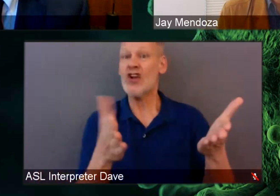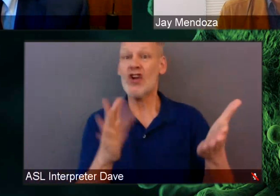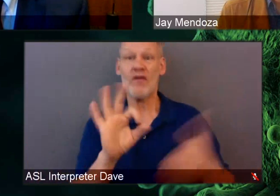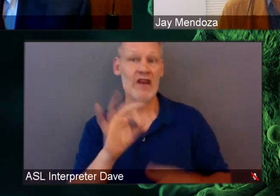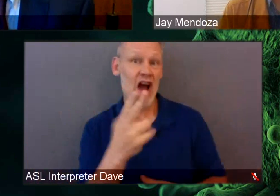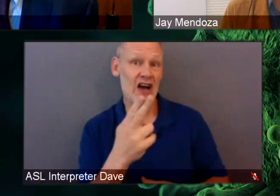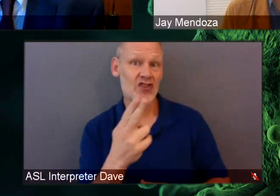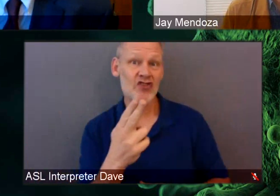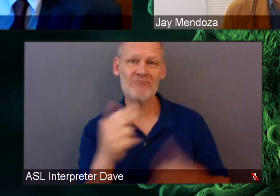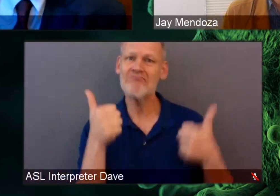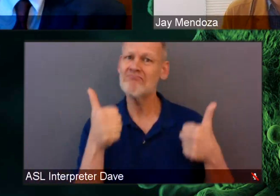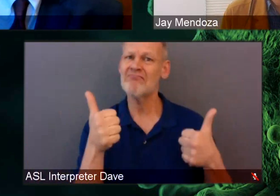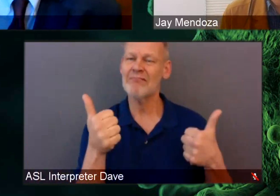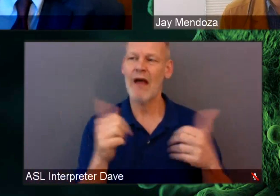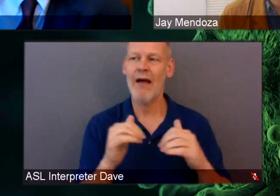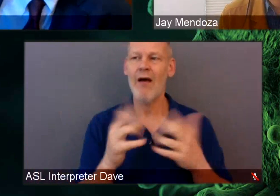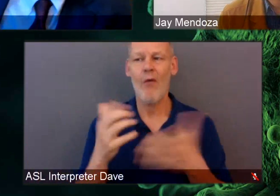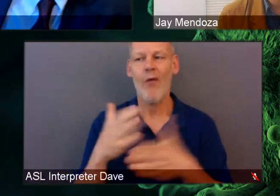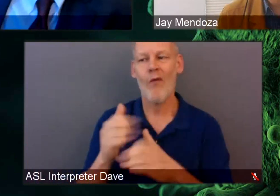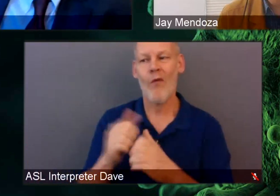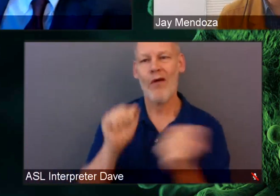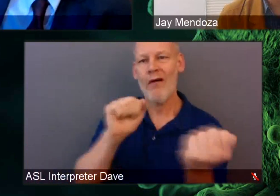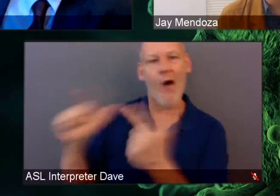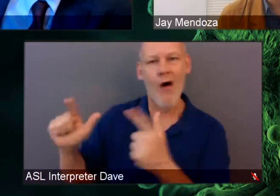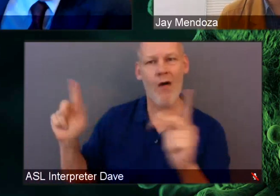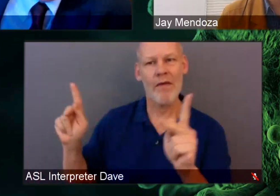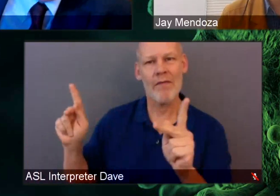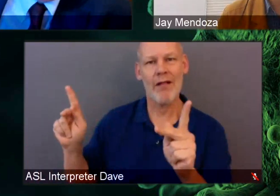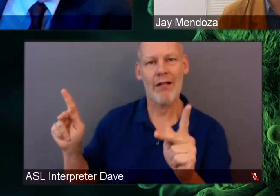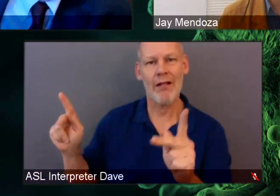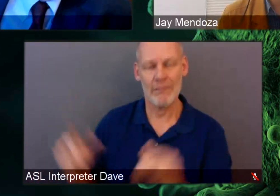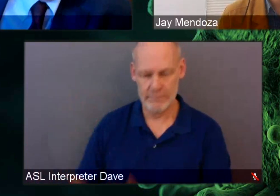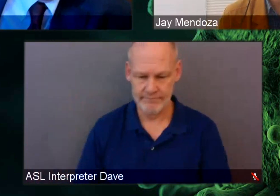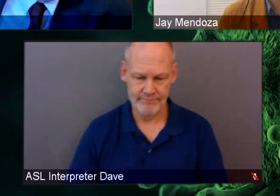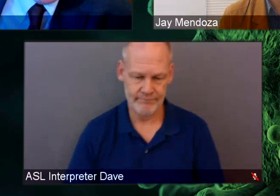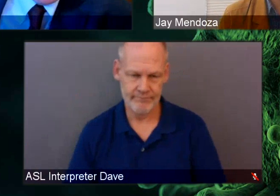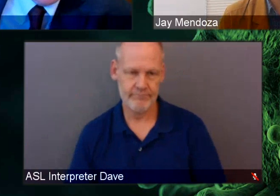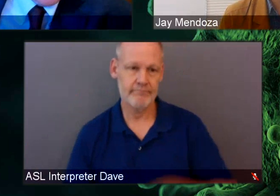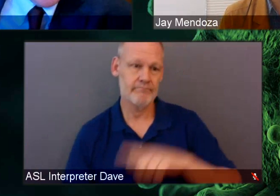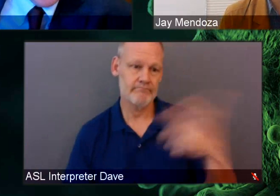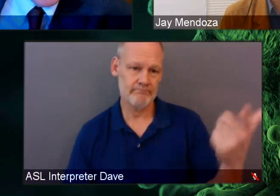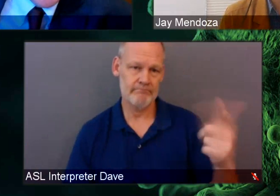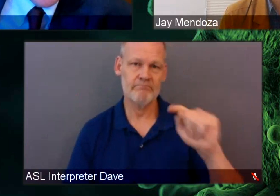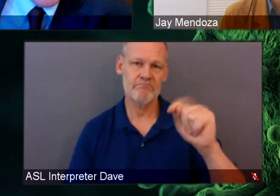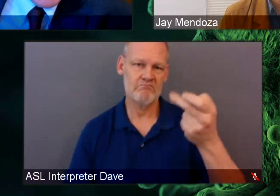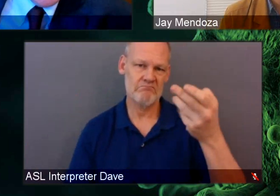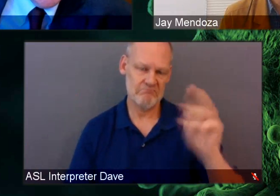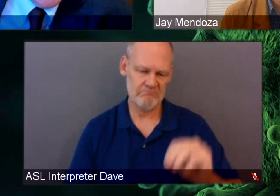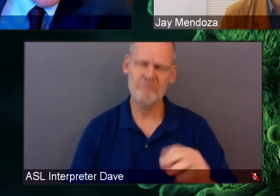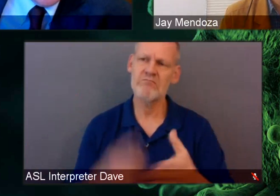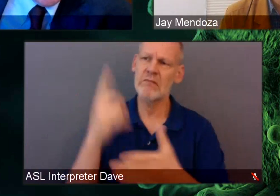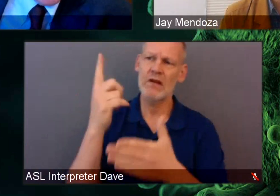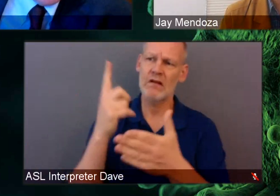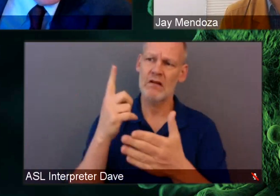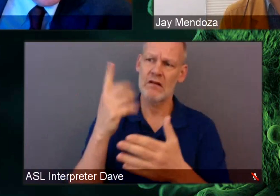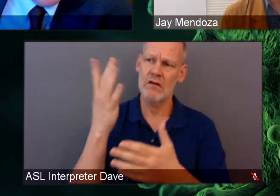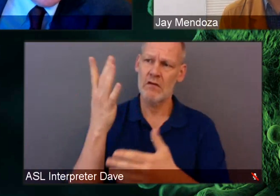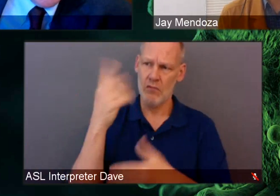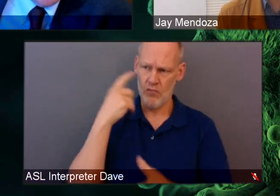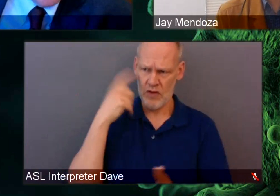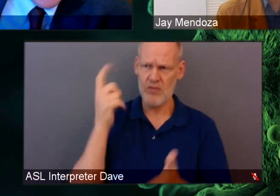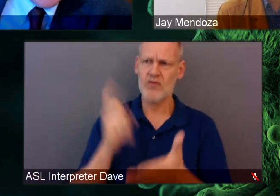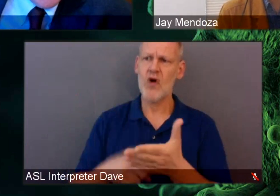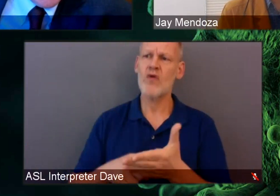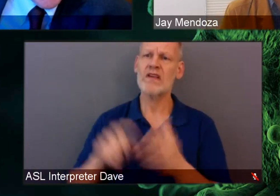And so, Jay, so what are some of the reasons for the difference that we see in outcomes